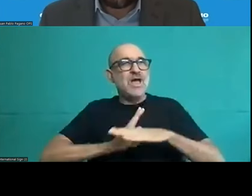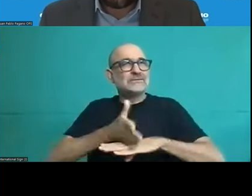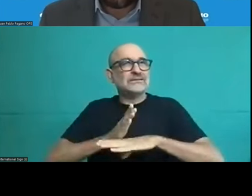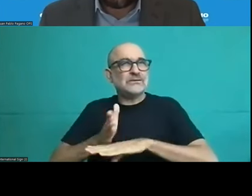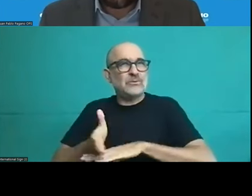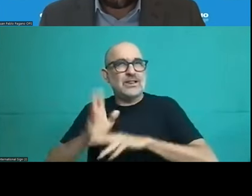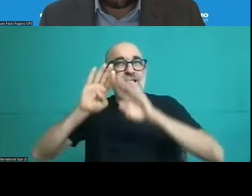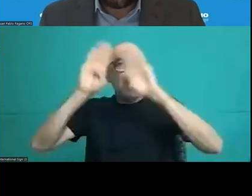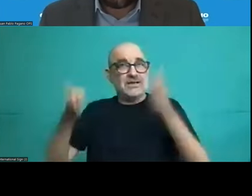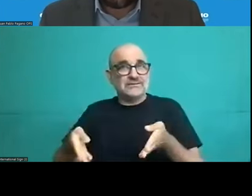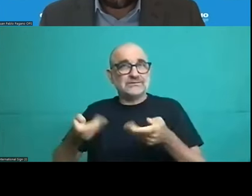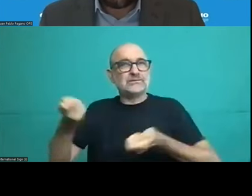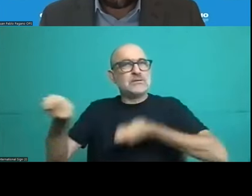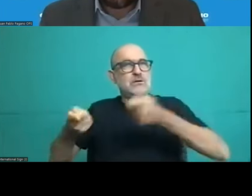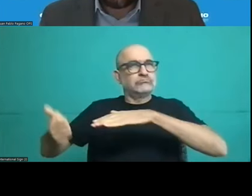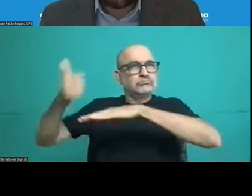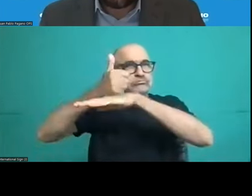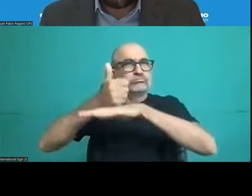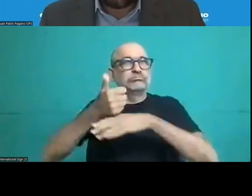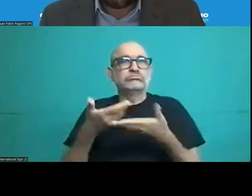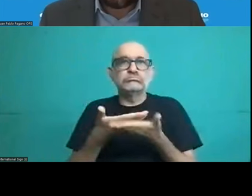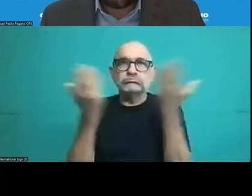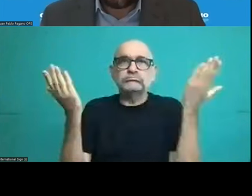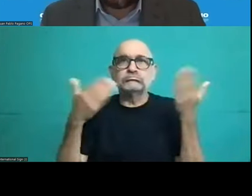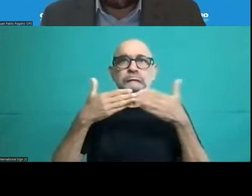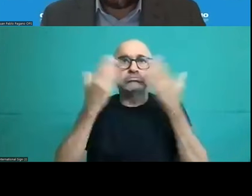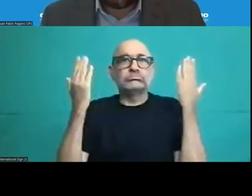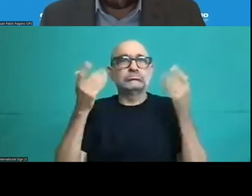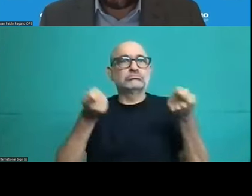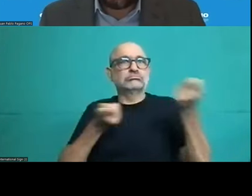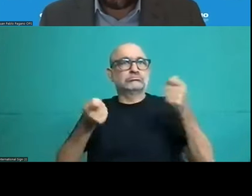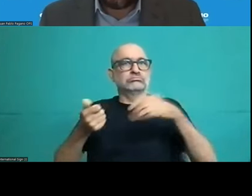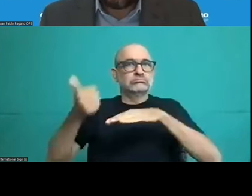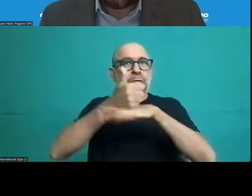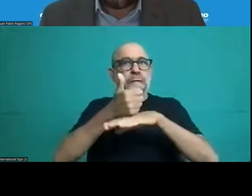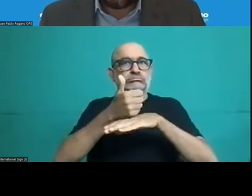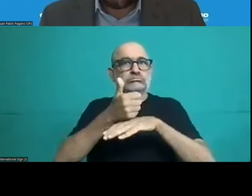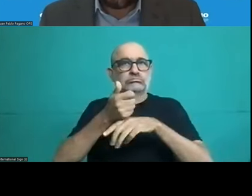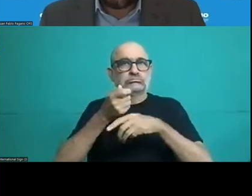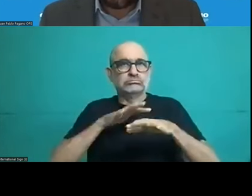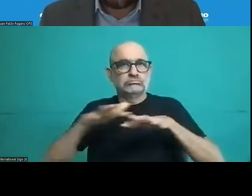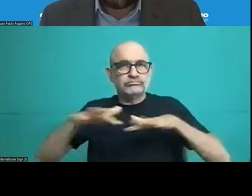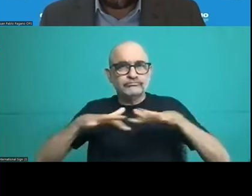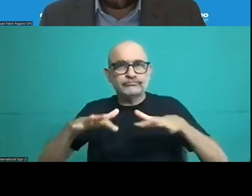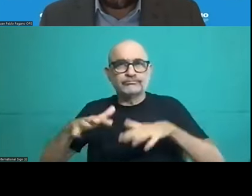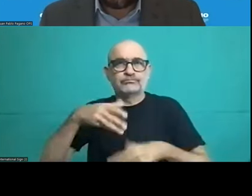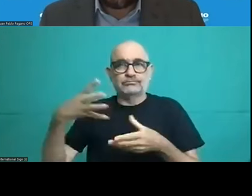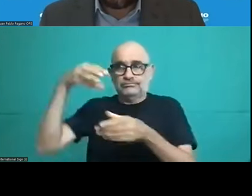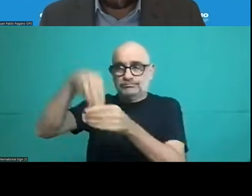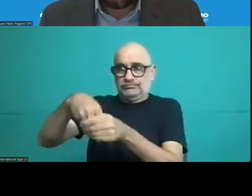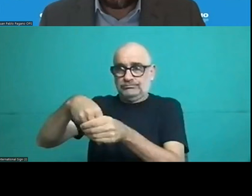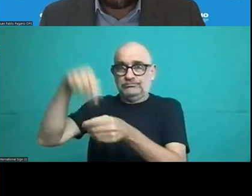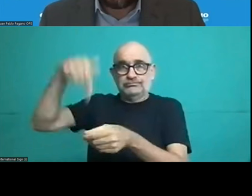sectoral development to that evaluates and induces